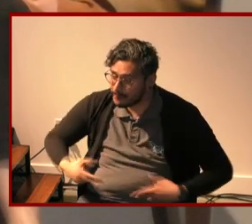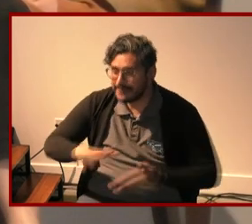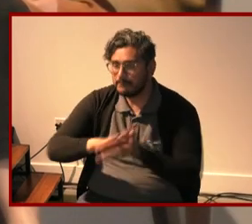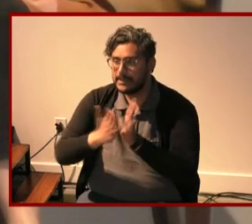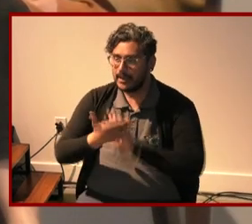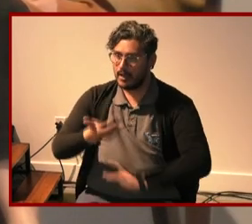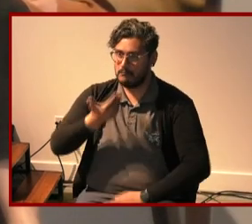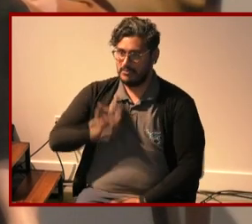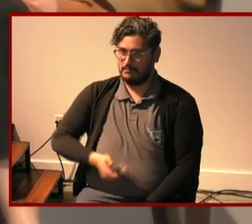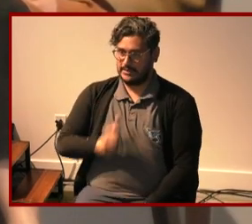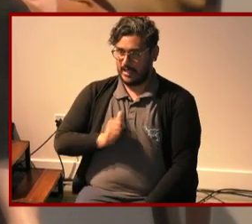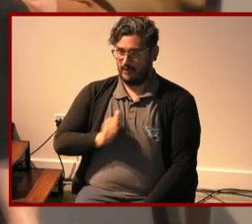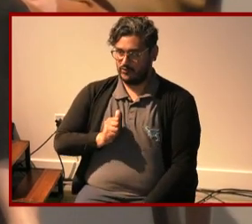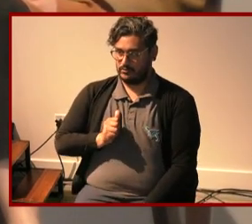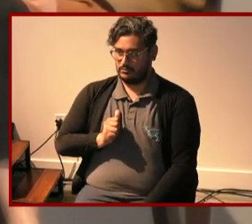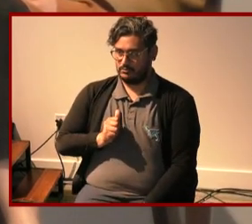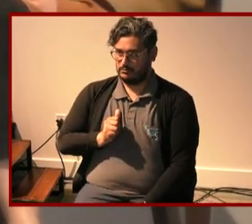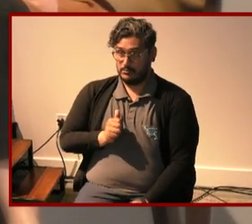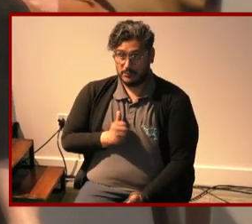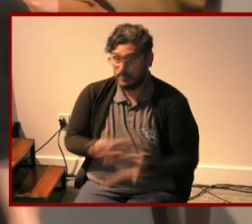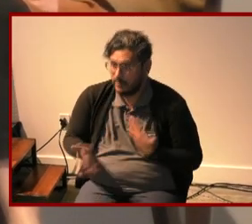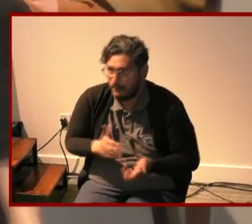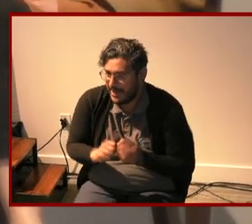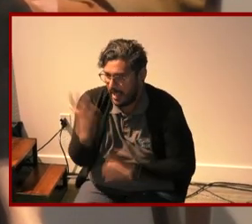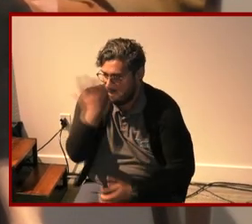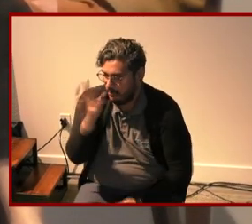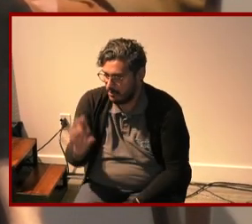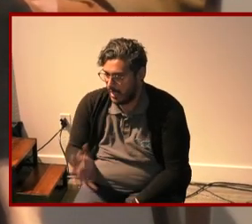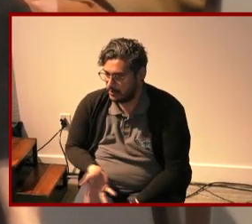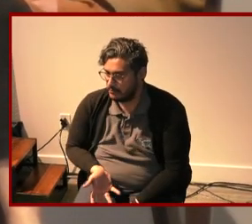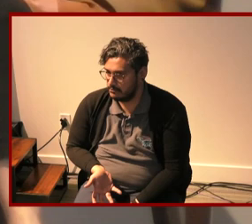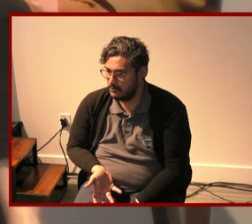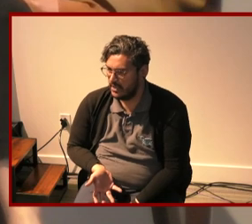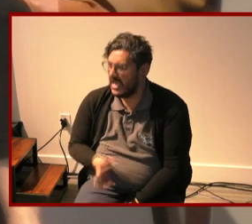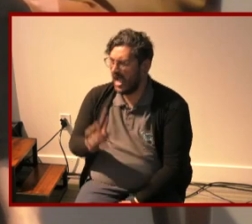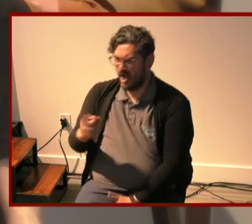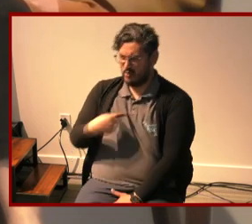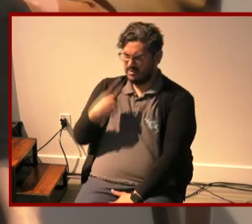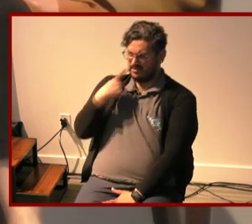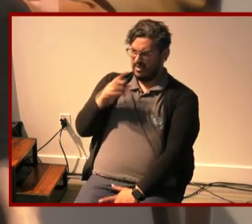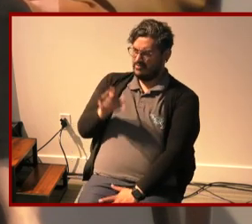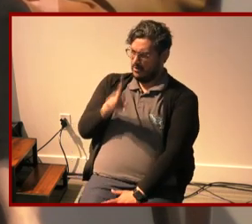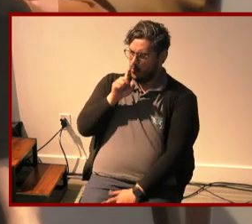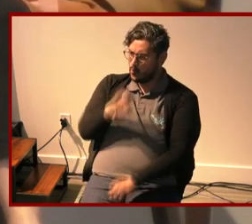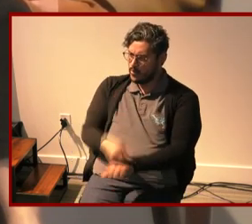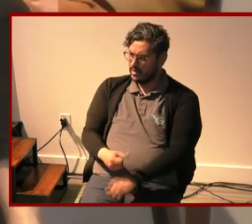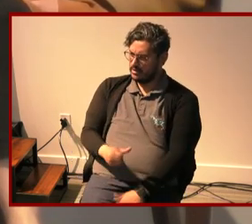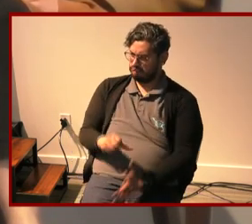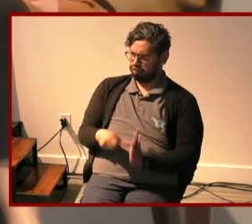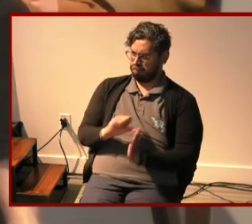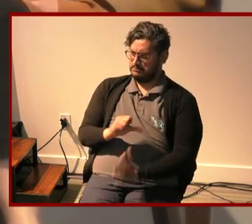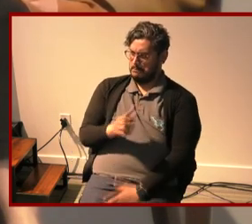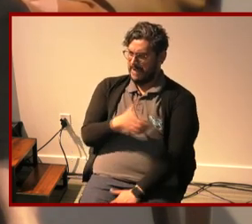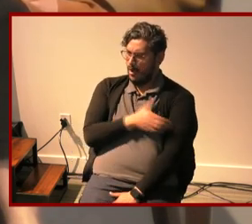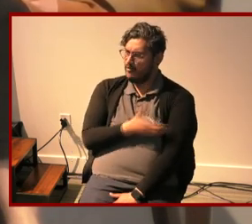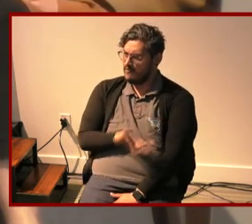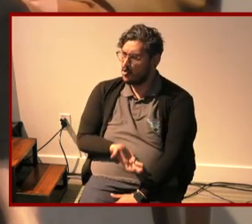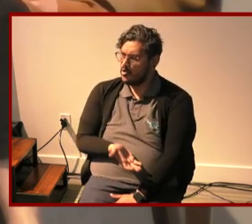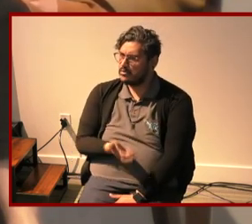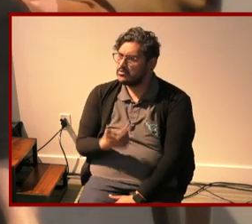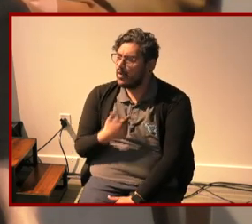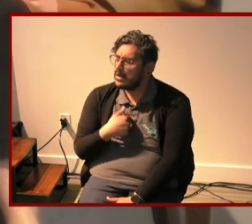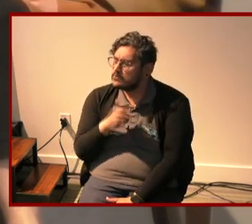whatever that might look like i just felt that that was so powerful and was curious